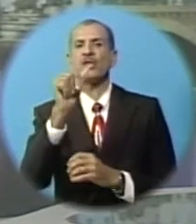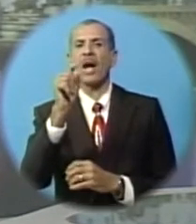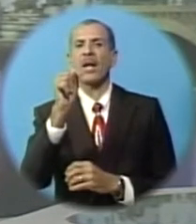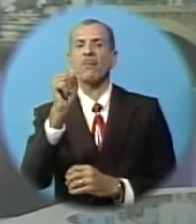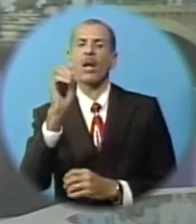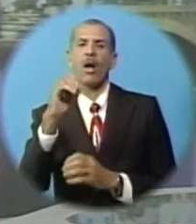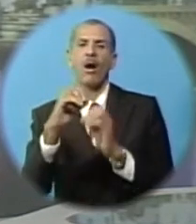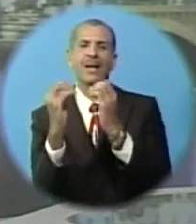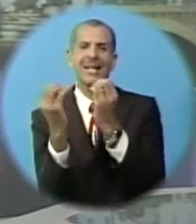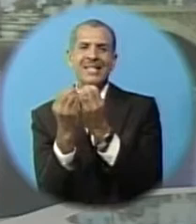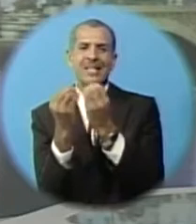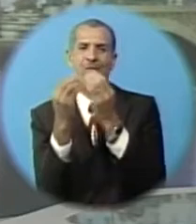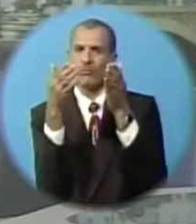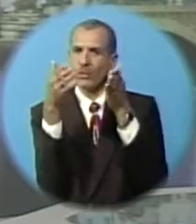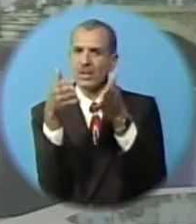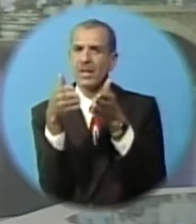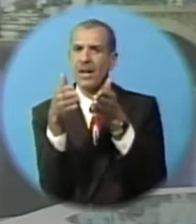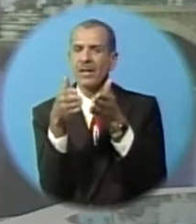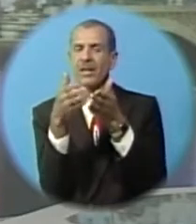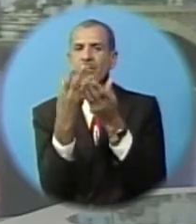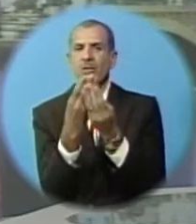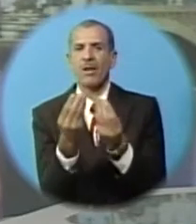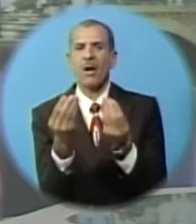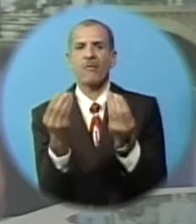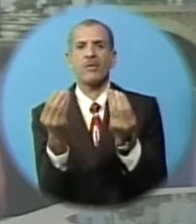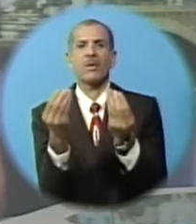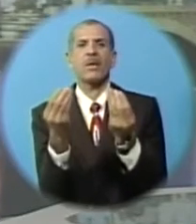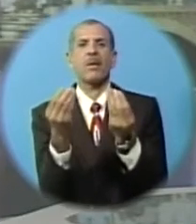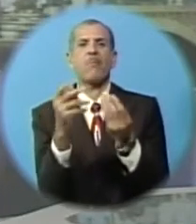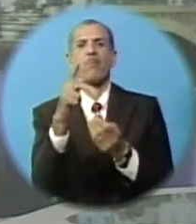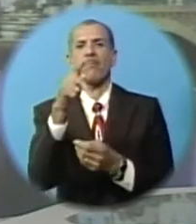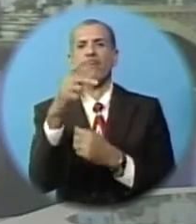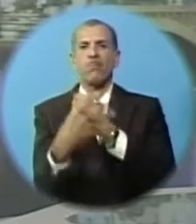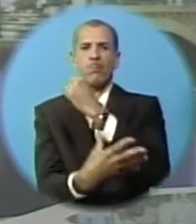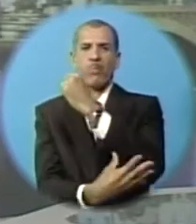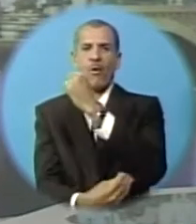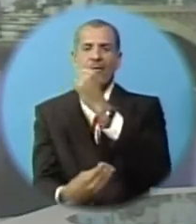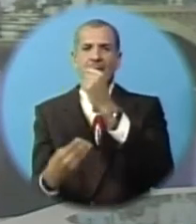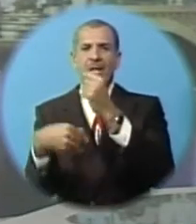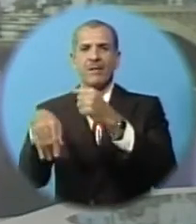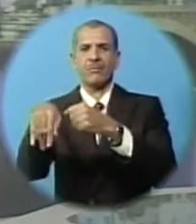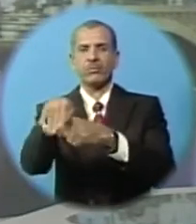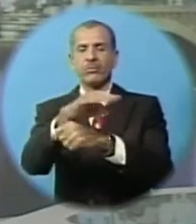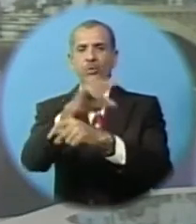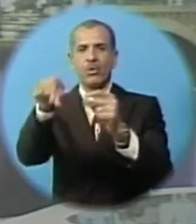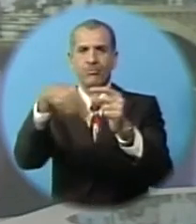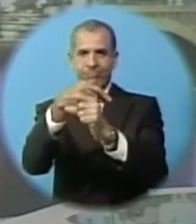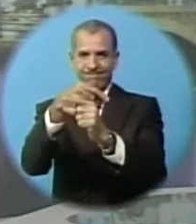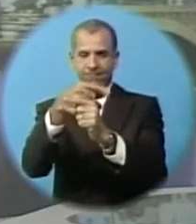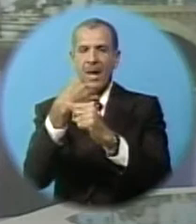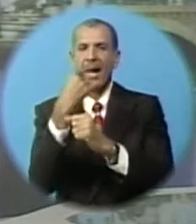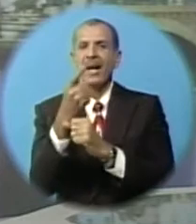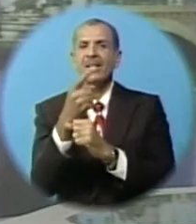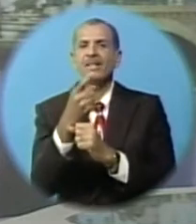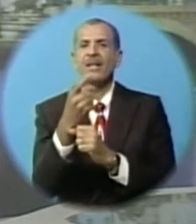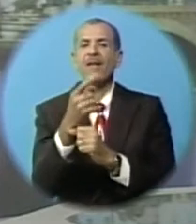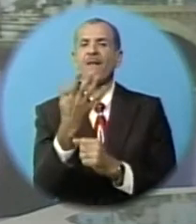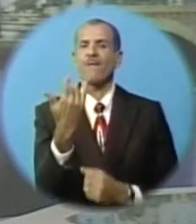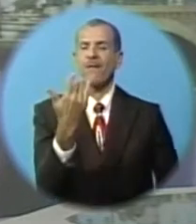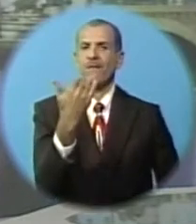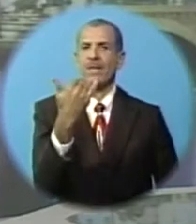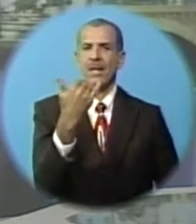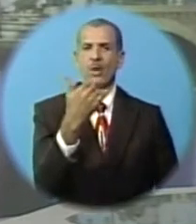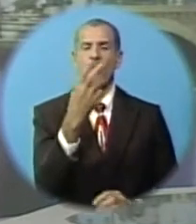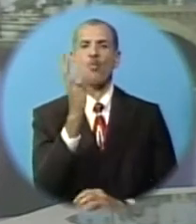focused on the alleviation of global poverty. Oxfam has placed Barbados on a list of the world's 15 worst corporate